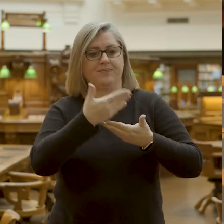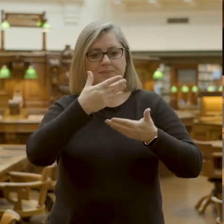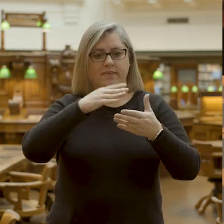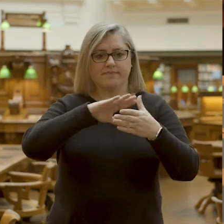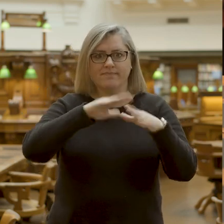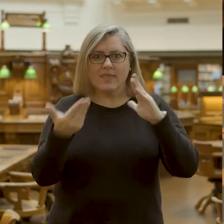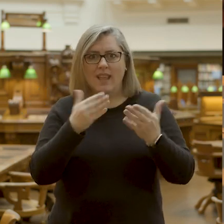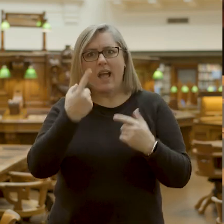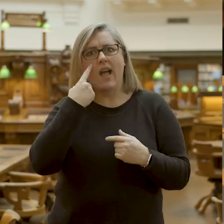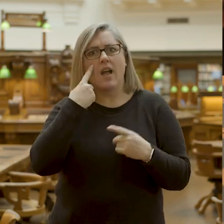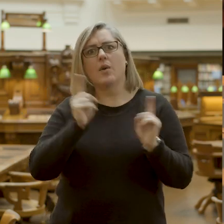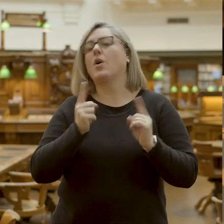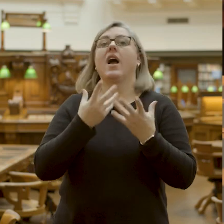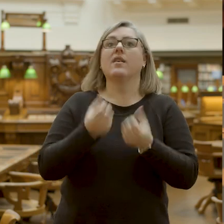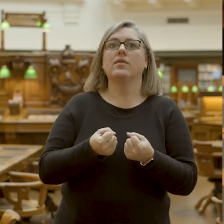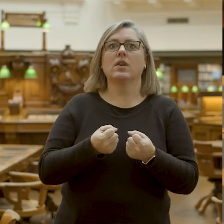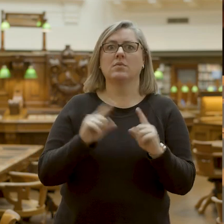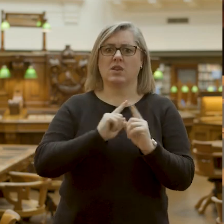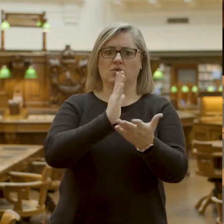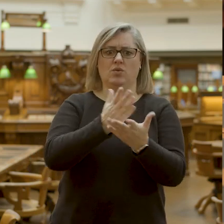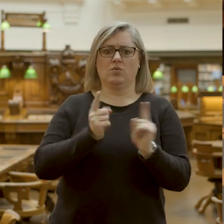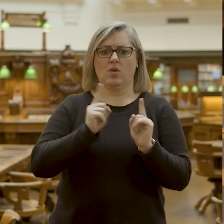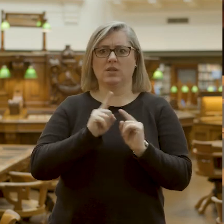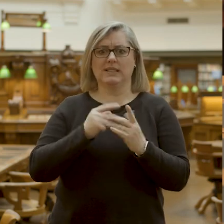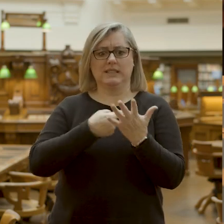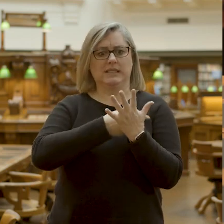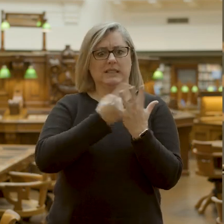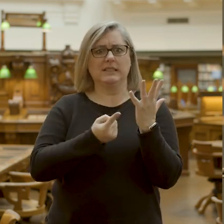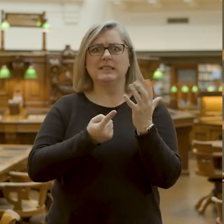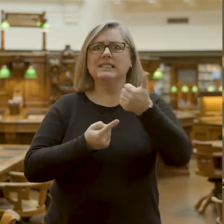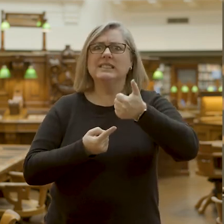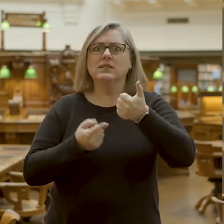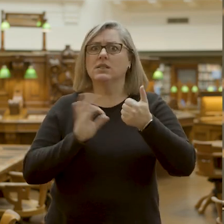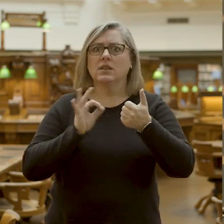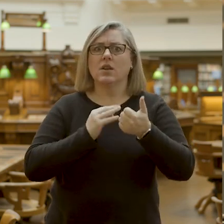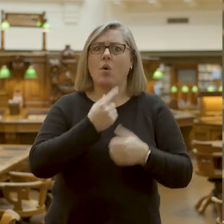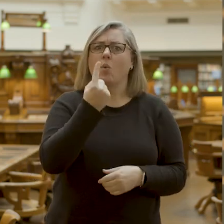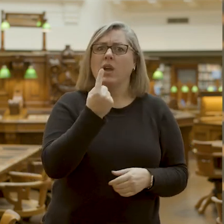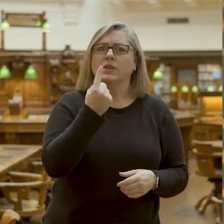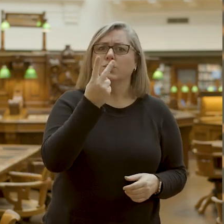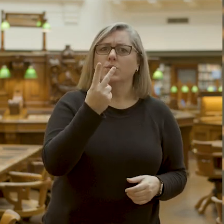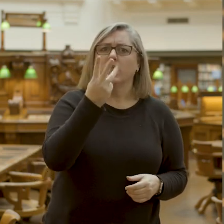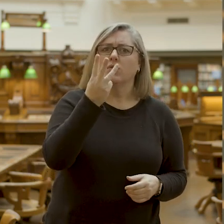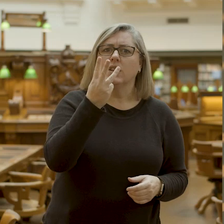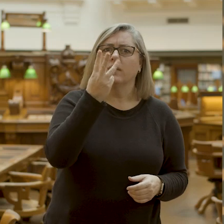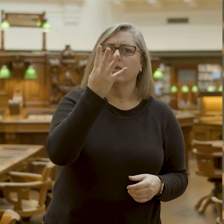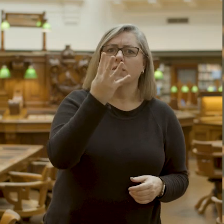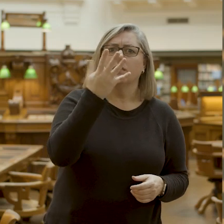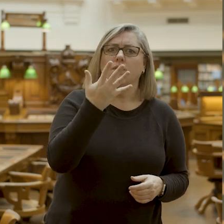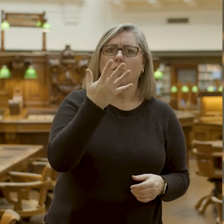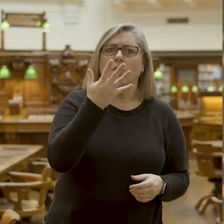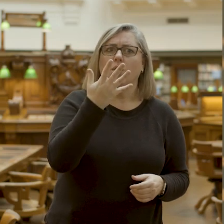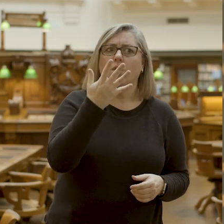inside and sure enough, there's no longer six cards. There are one, two, three,